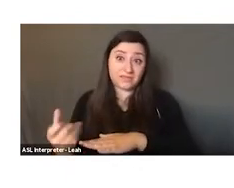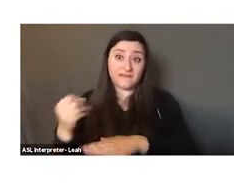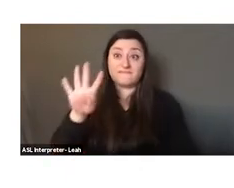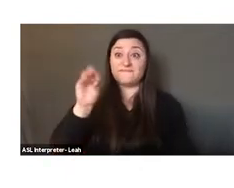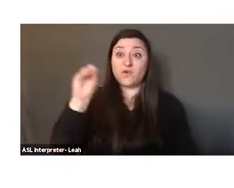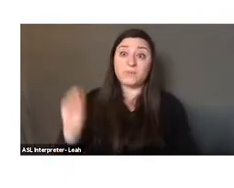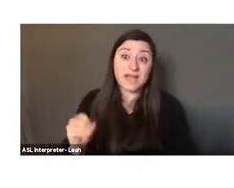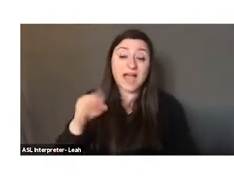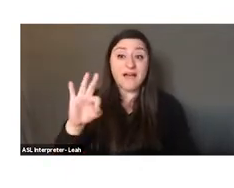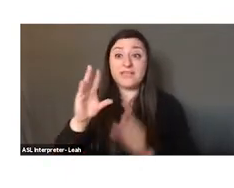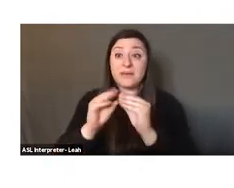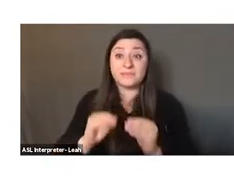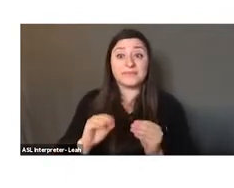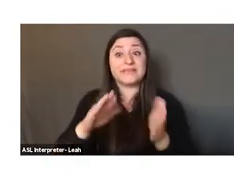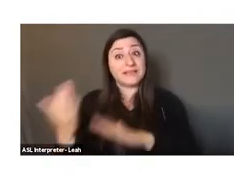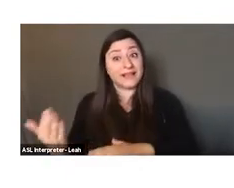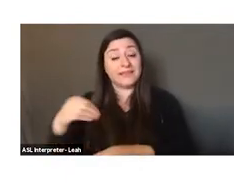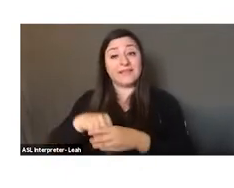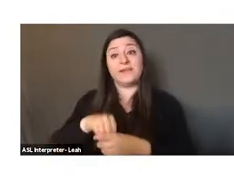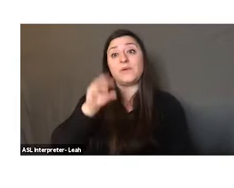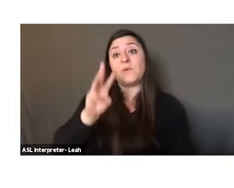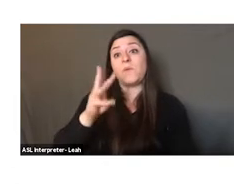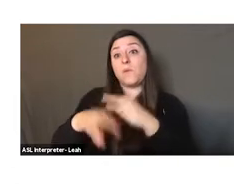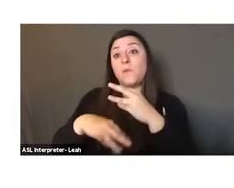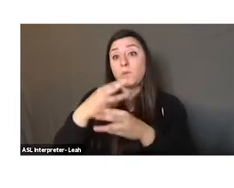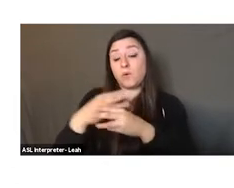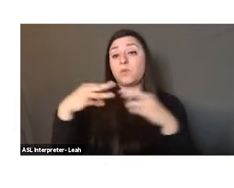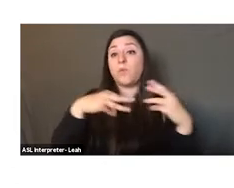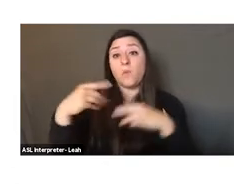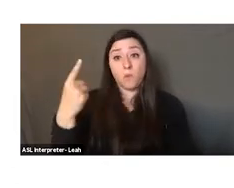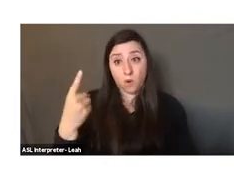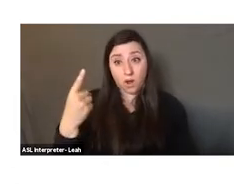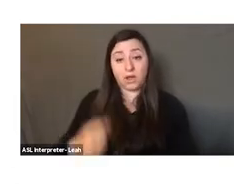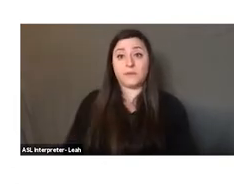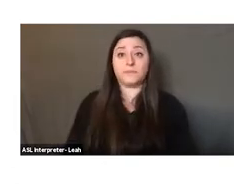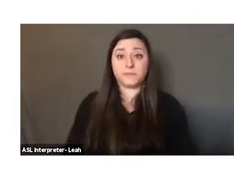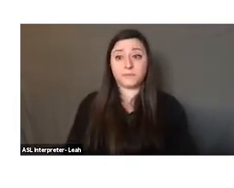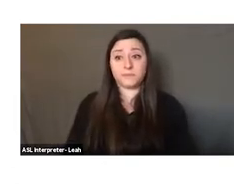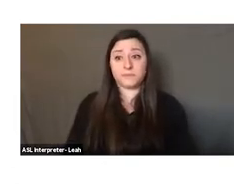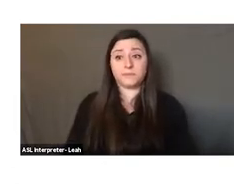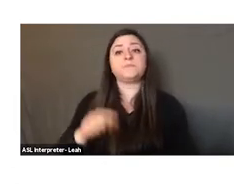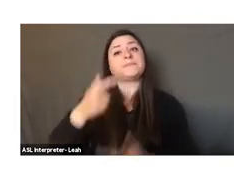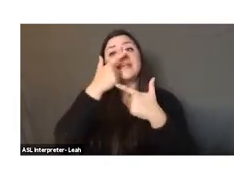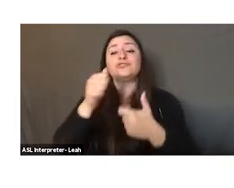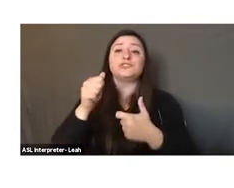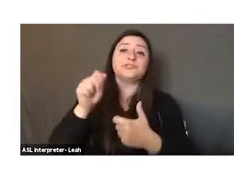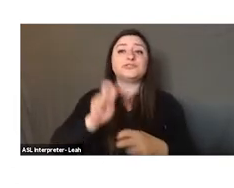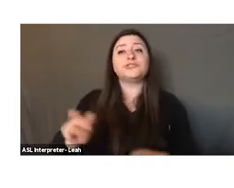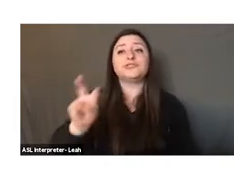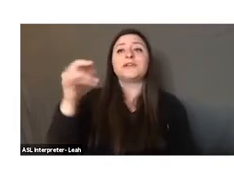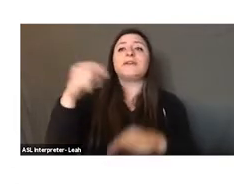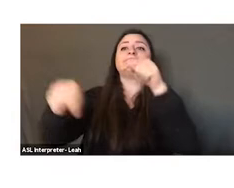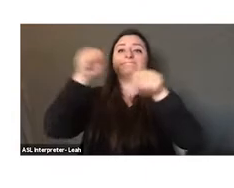population in World War I. So I invite you on a very, very interesting journey. And let's go back